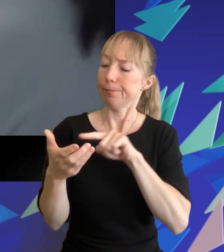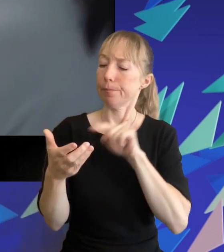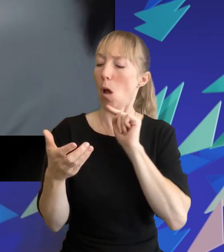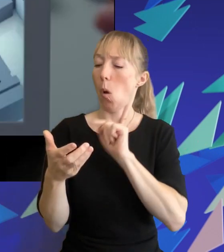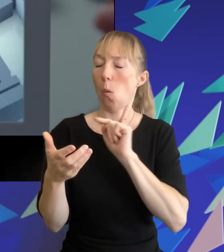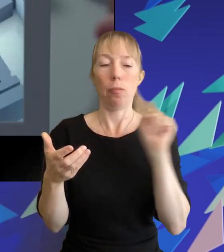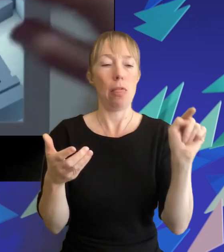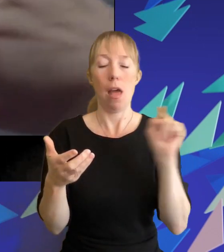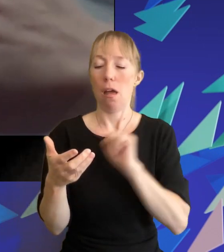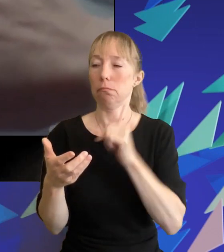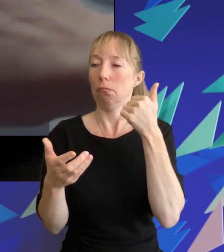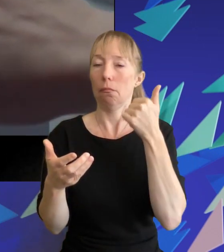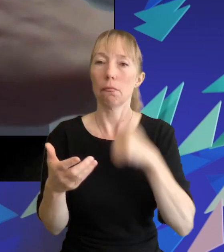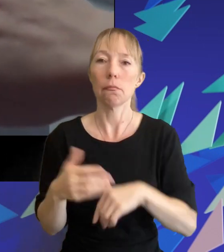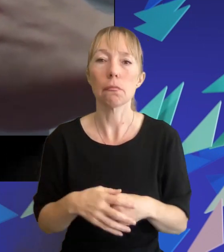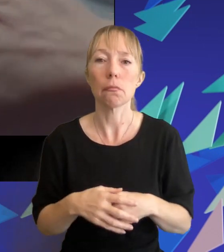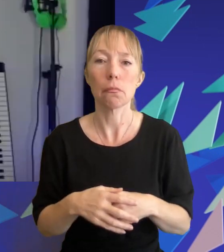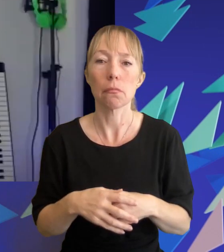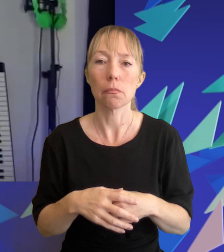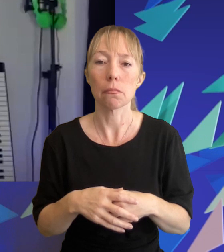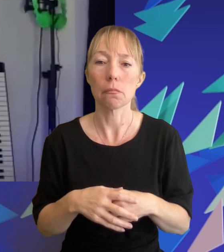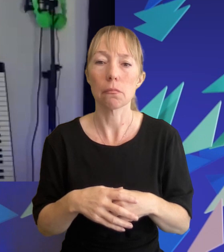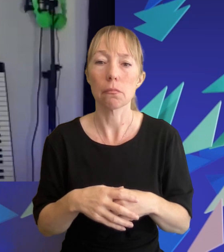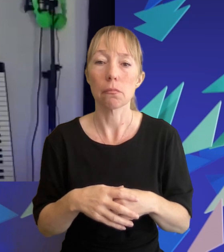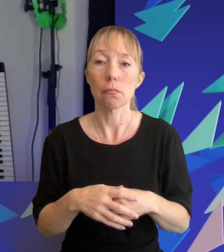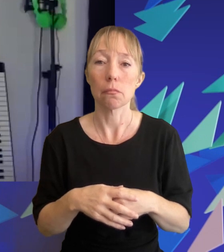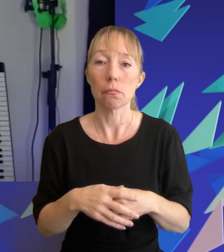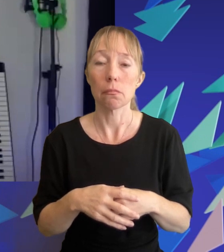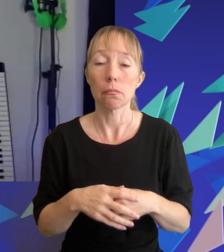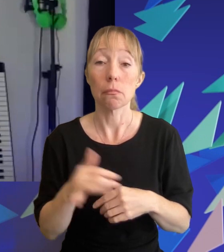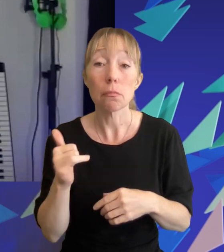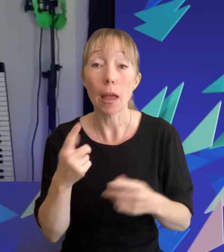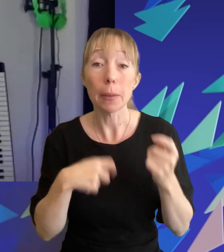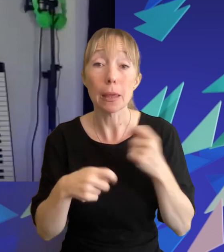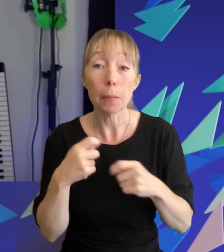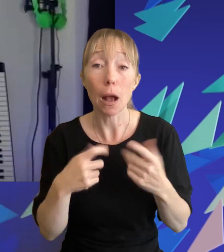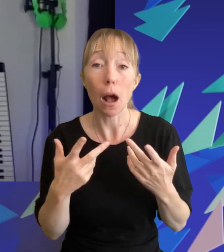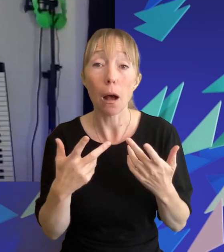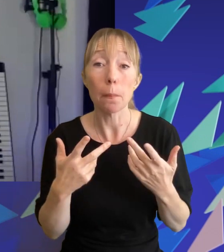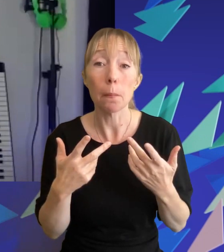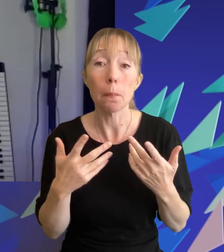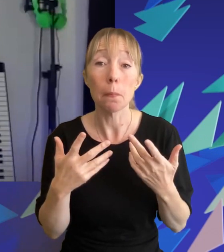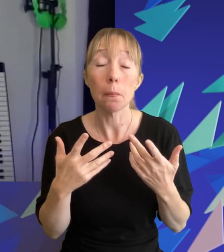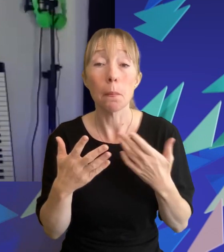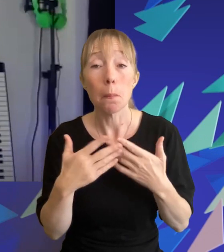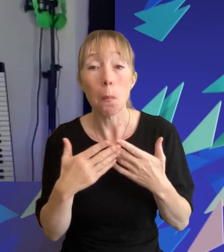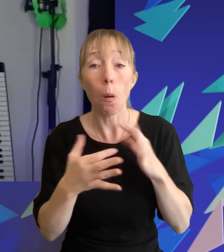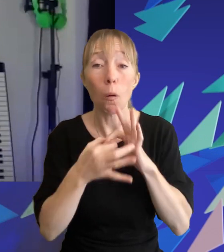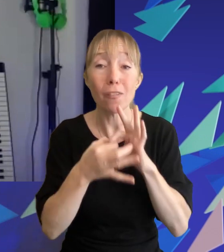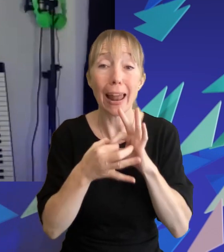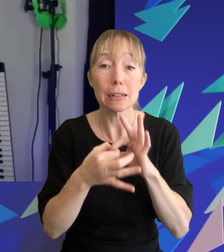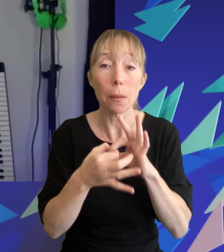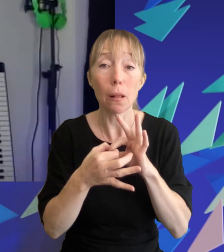gps of where their child is maybe it became less it became more relatable which is actually